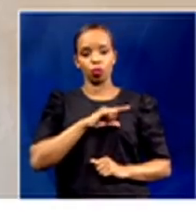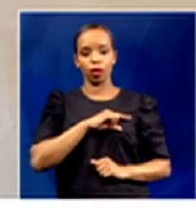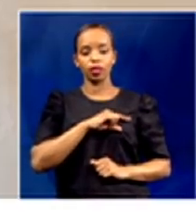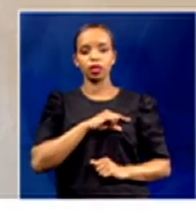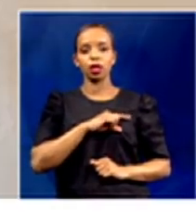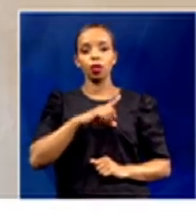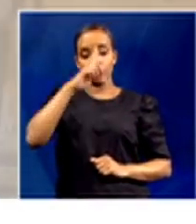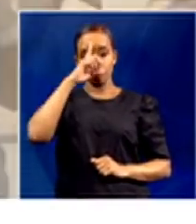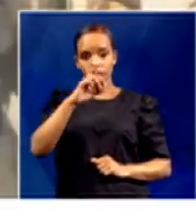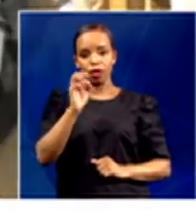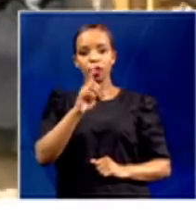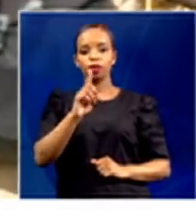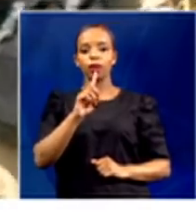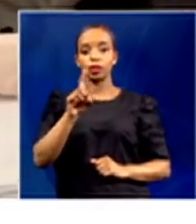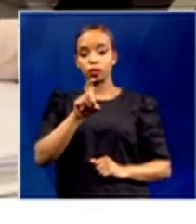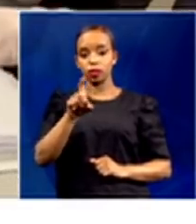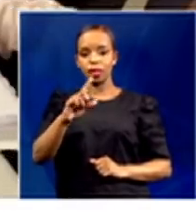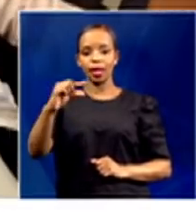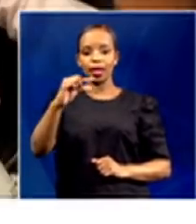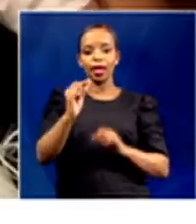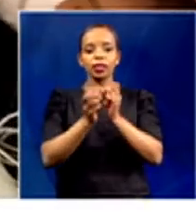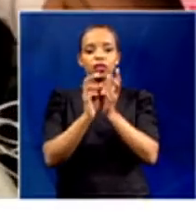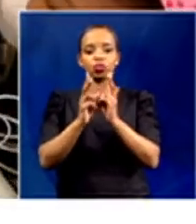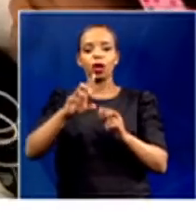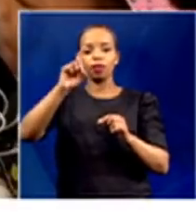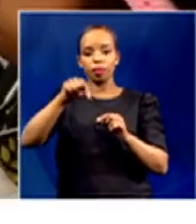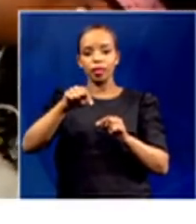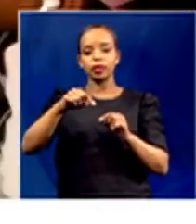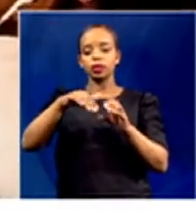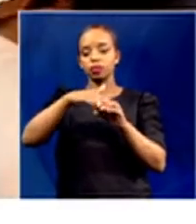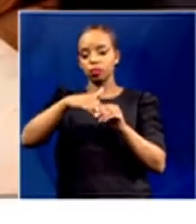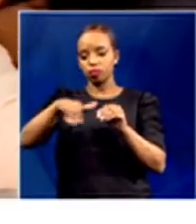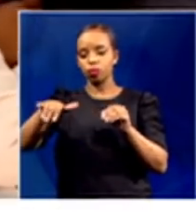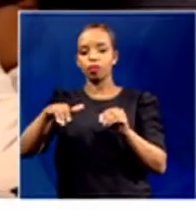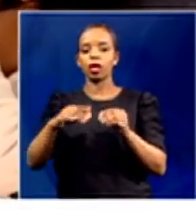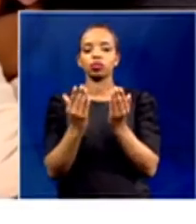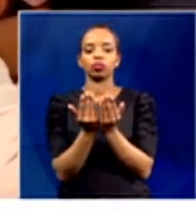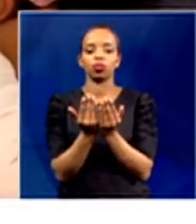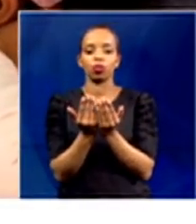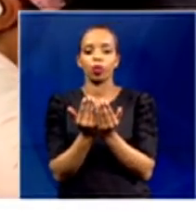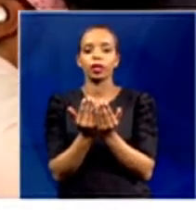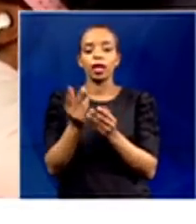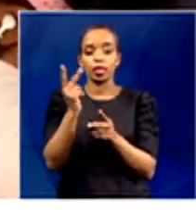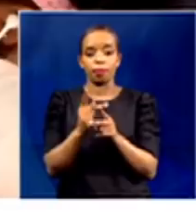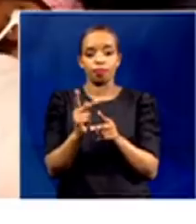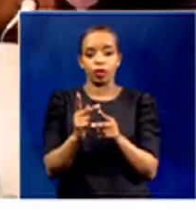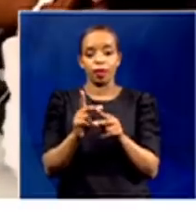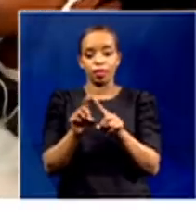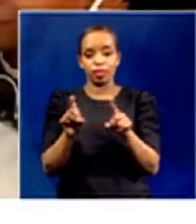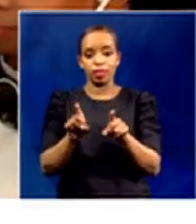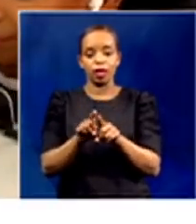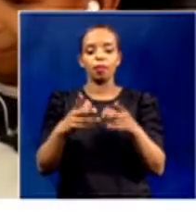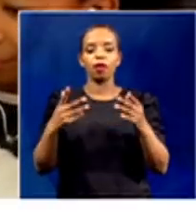will have to exit the education system, and they will have to be prepared to be admitted at institutions of higher learning next year.